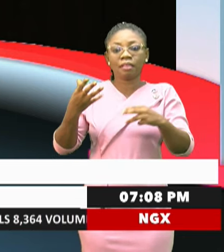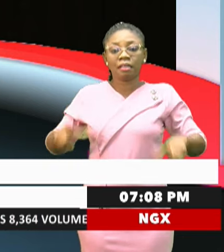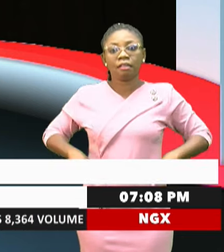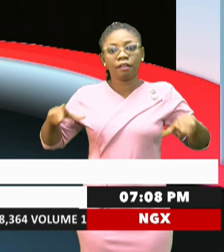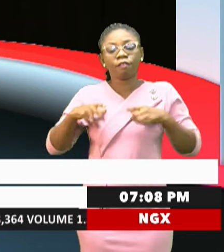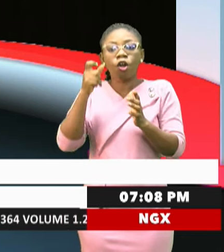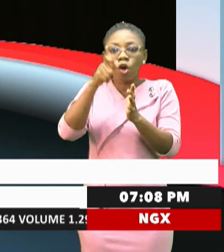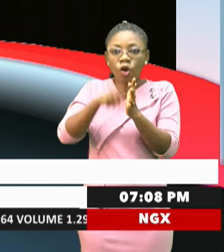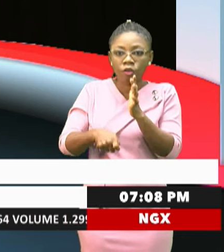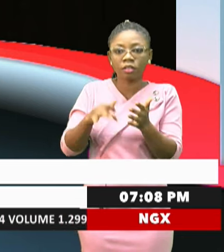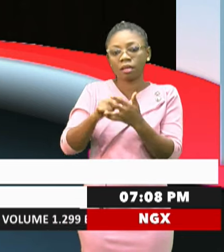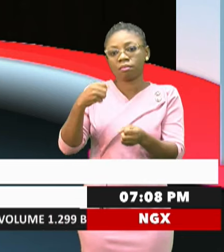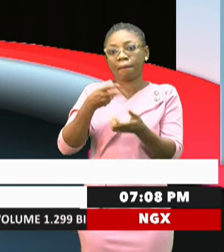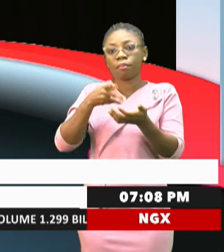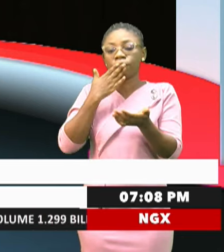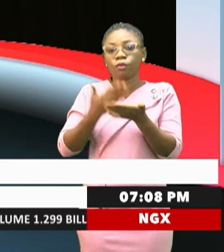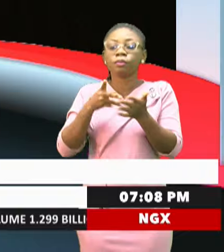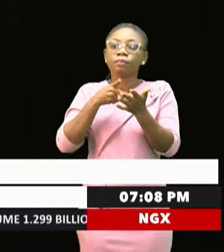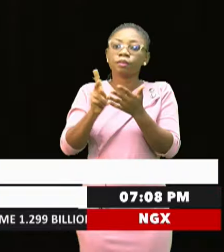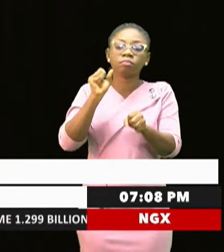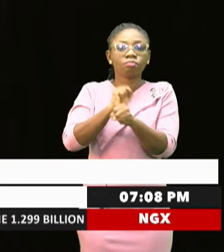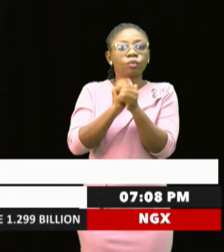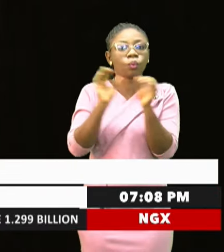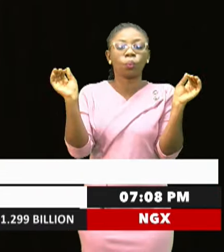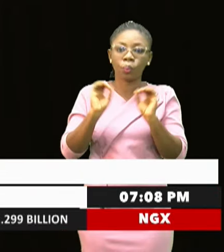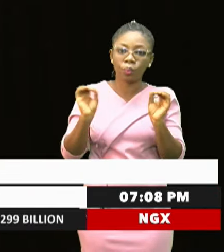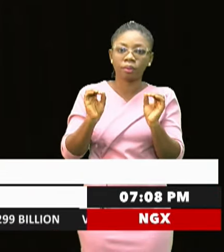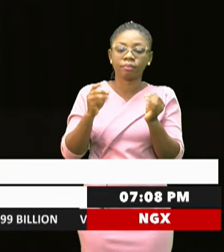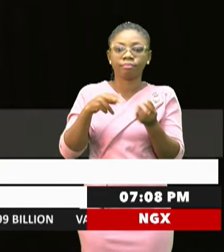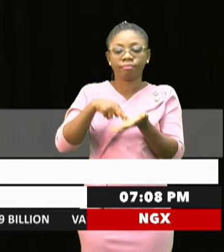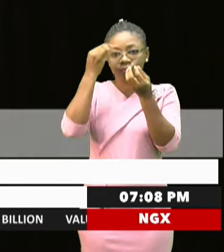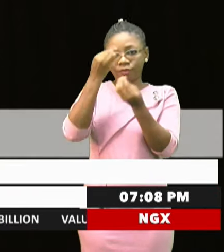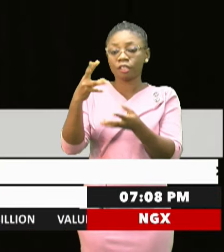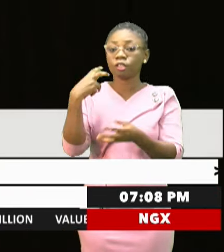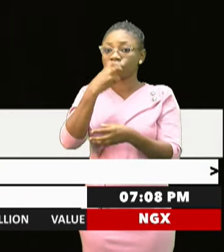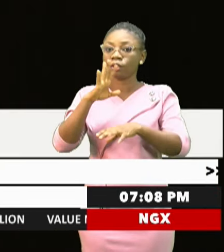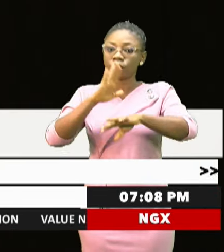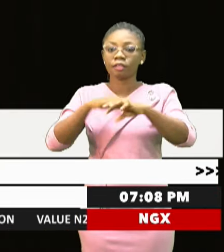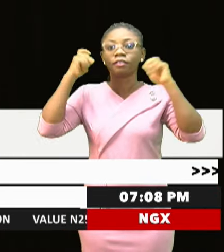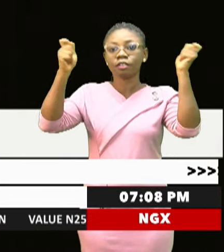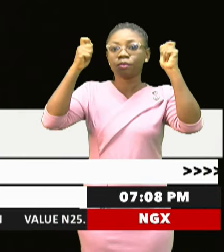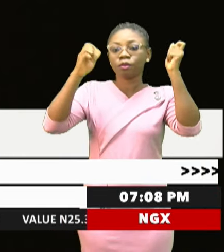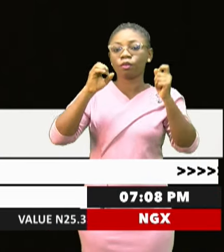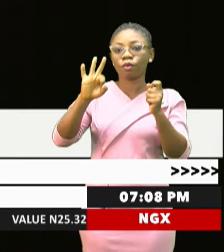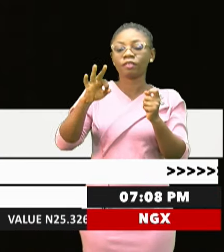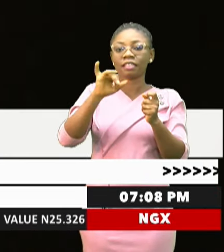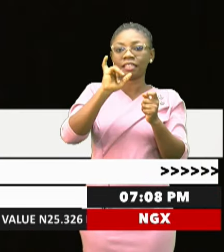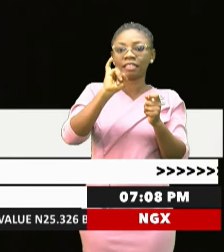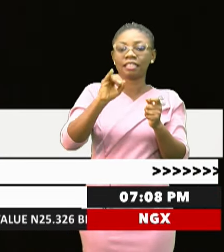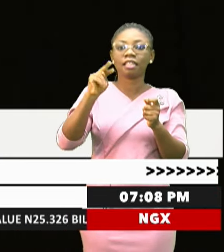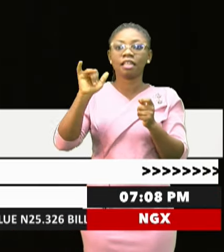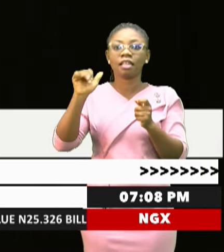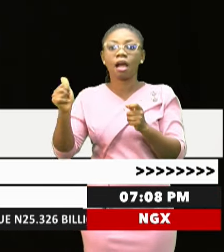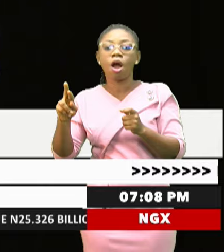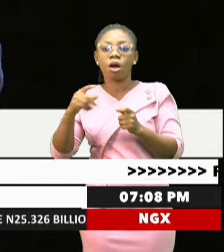out of reach. Comfort Fashion reports. Speaking at the consecration ceremony of the Inyahururu Anglican Church,